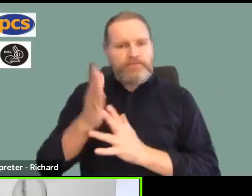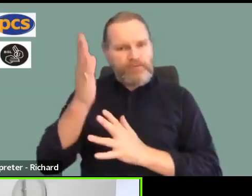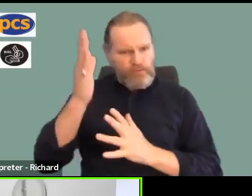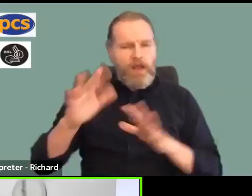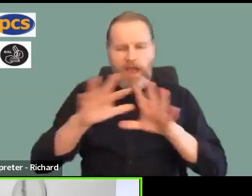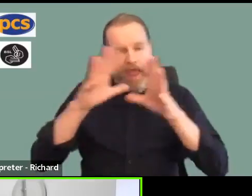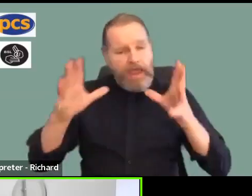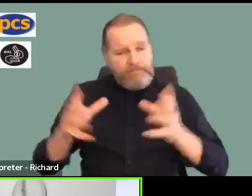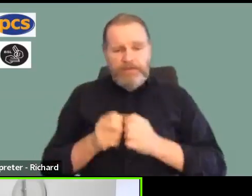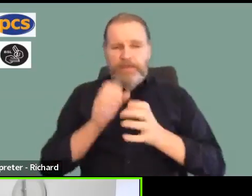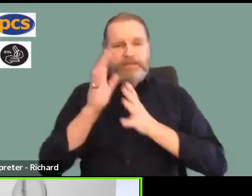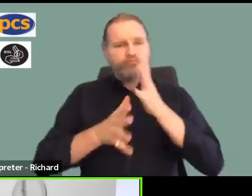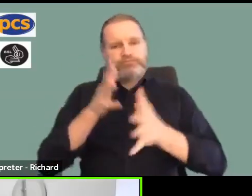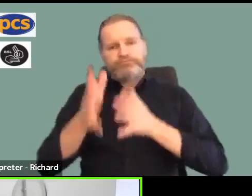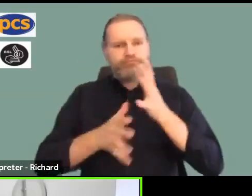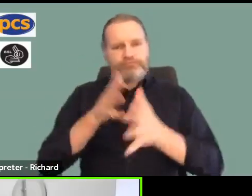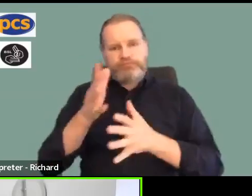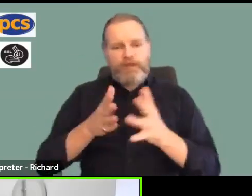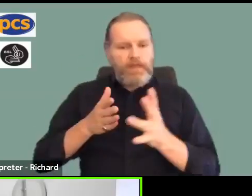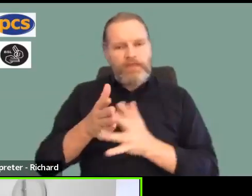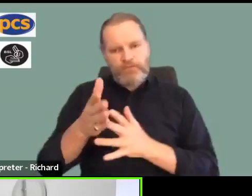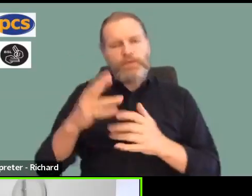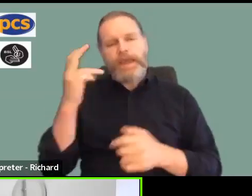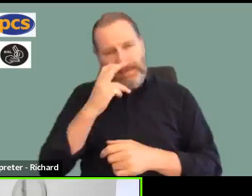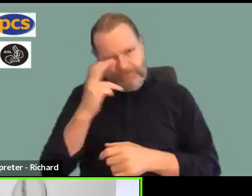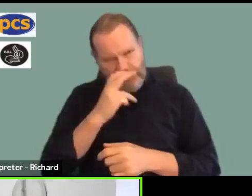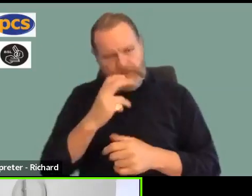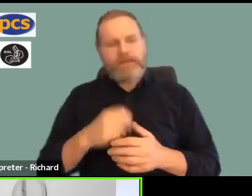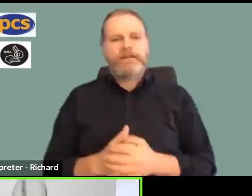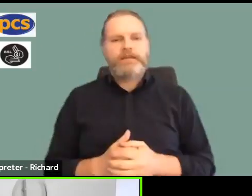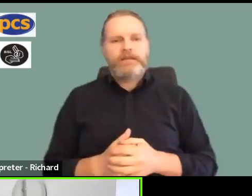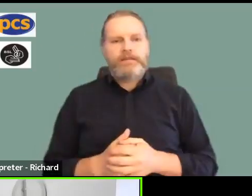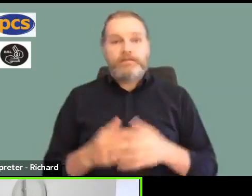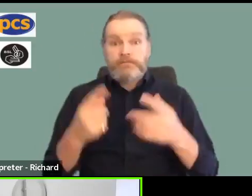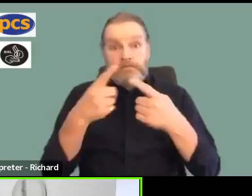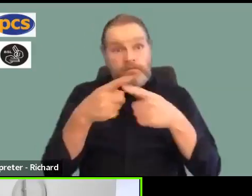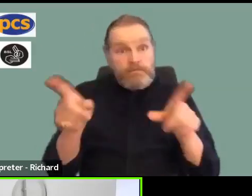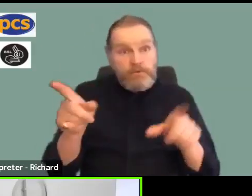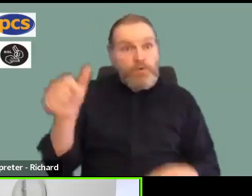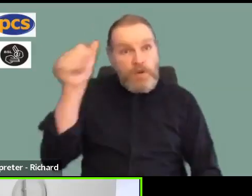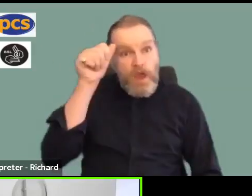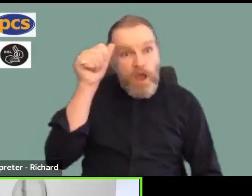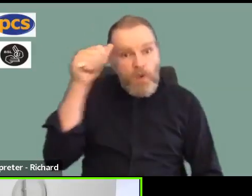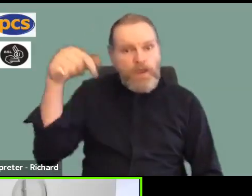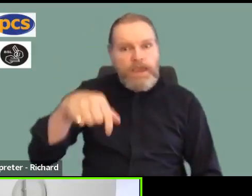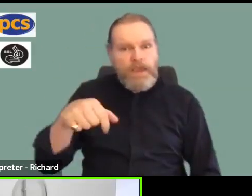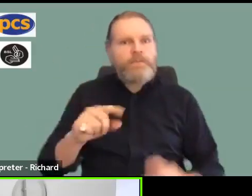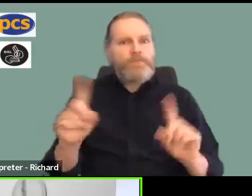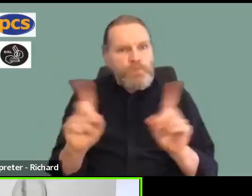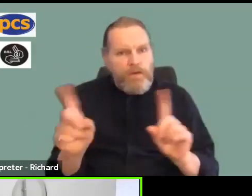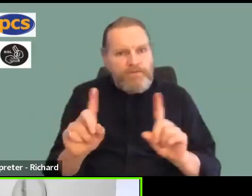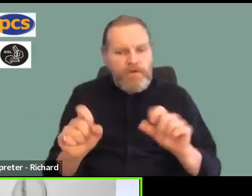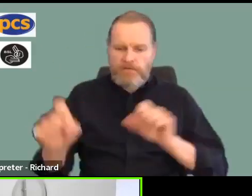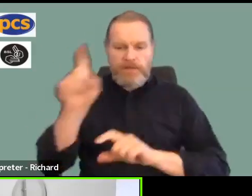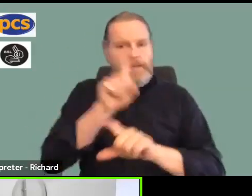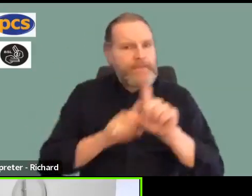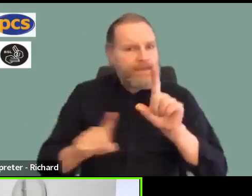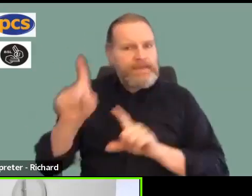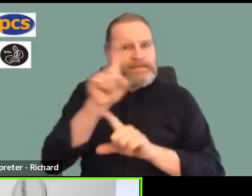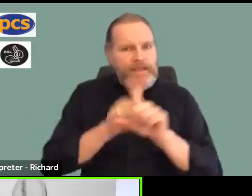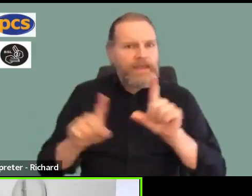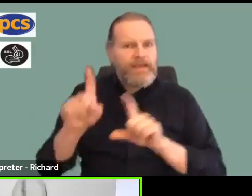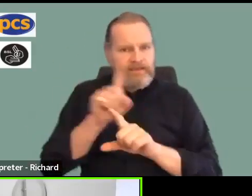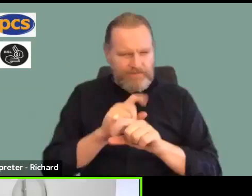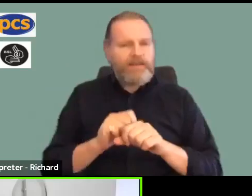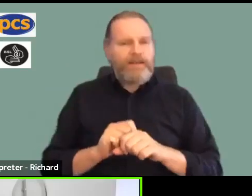is as accessible as possible. People will know that the main reason for calling this meeting tonight is to allow